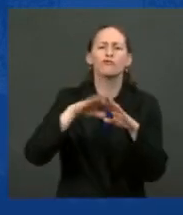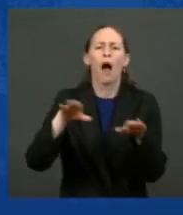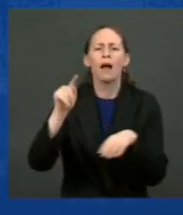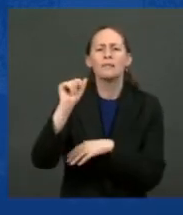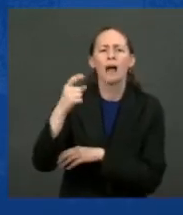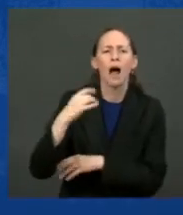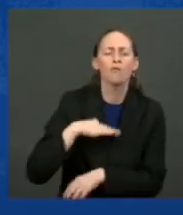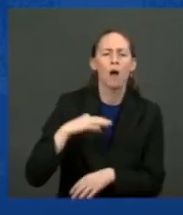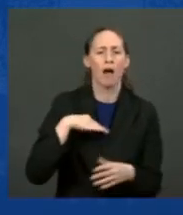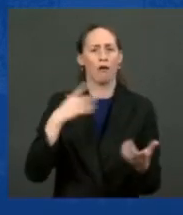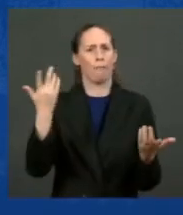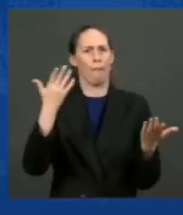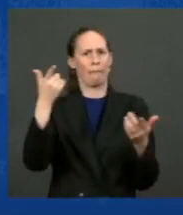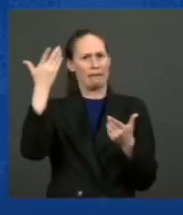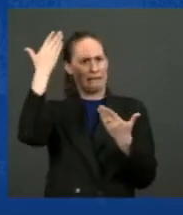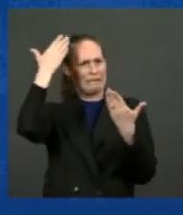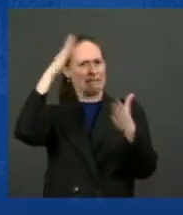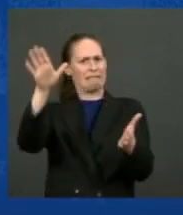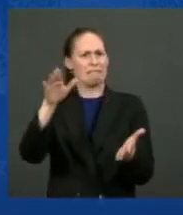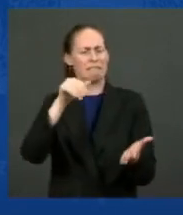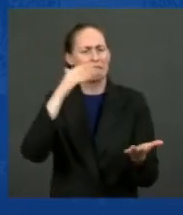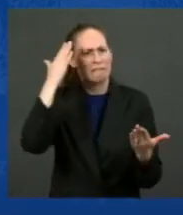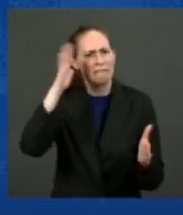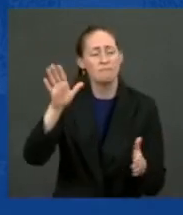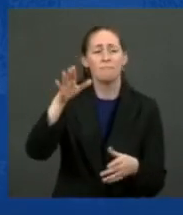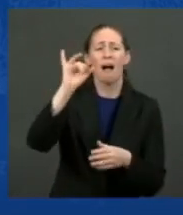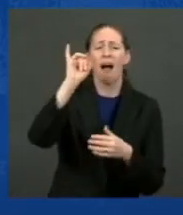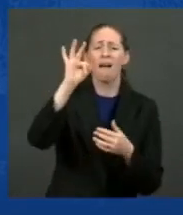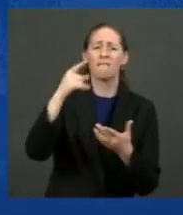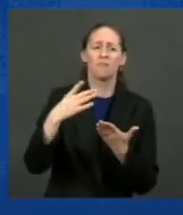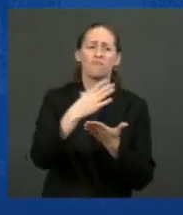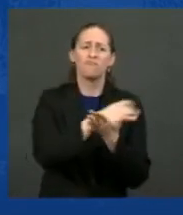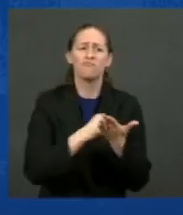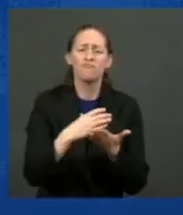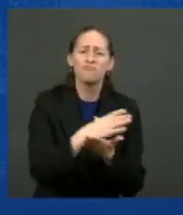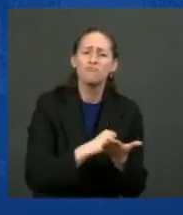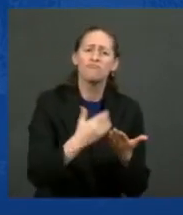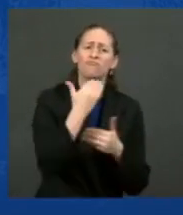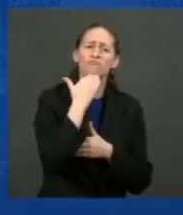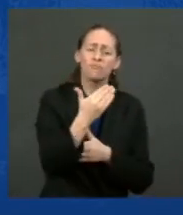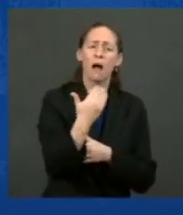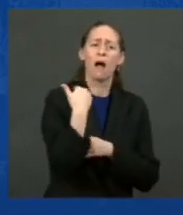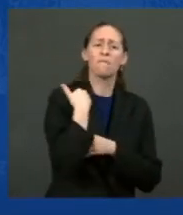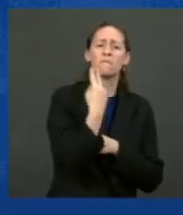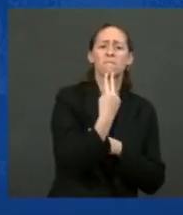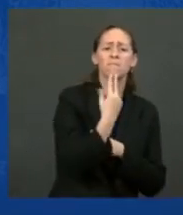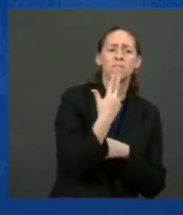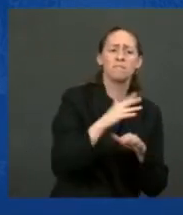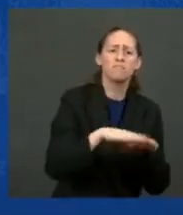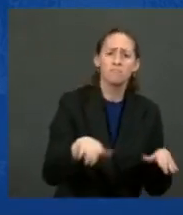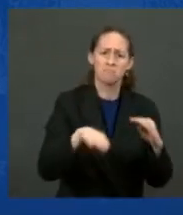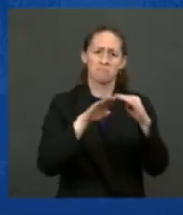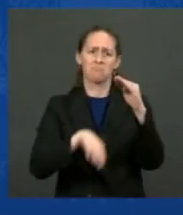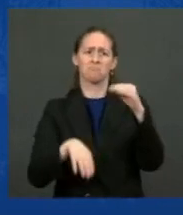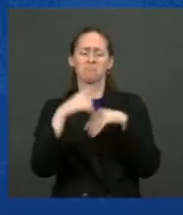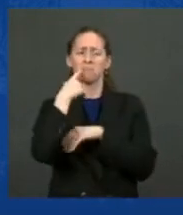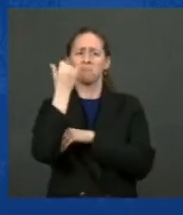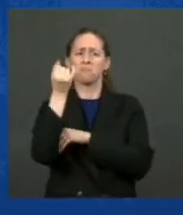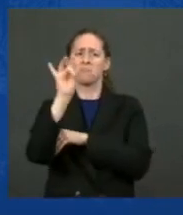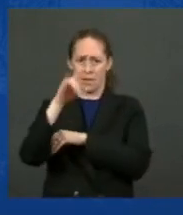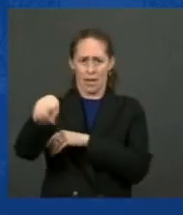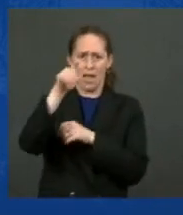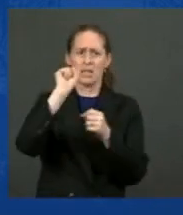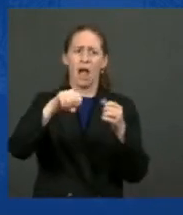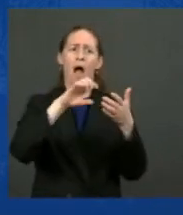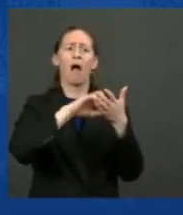a decent... The average informed person like a doctor or a lawyer. Kids are four under the age of 18. Anybody understand that? $2,000